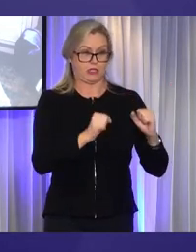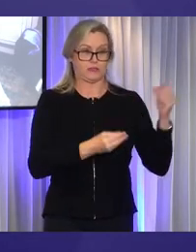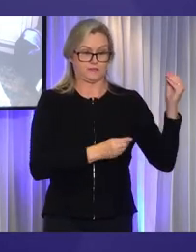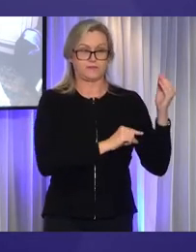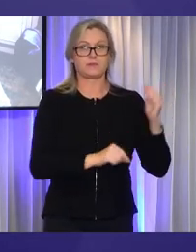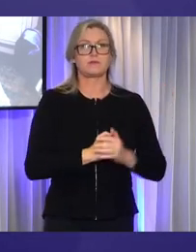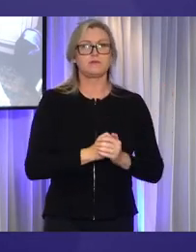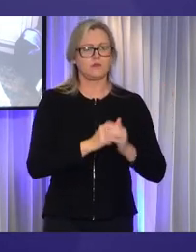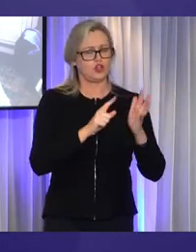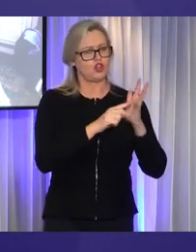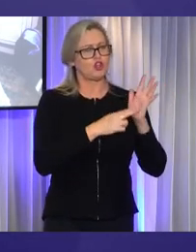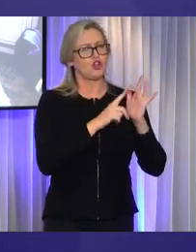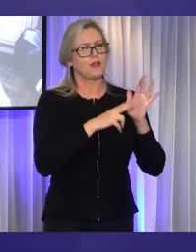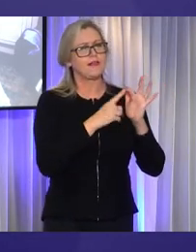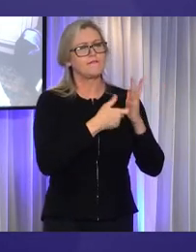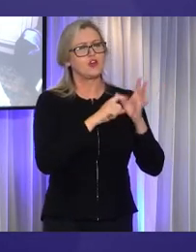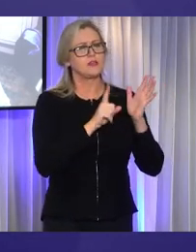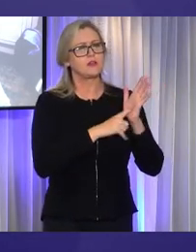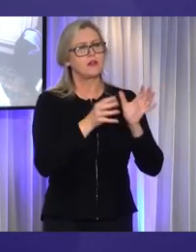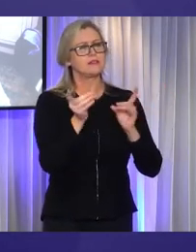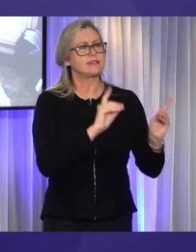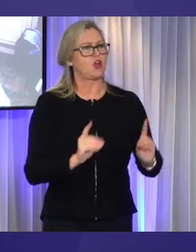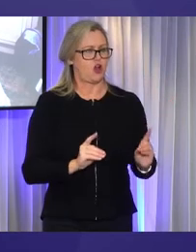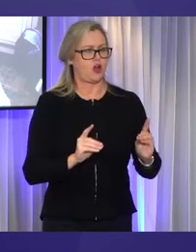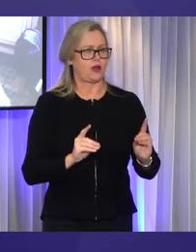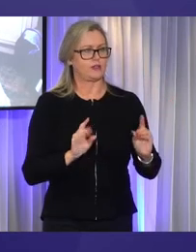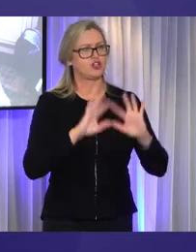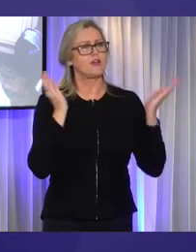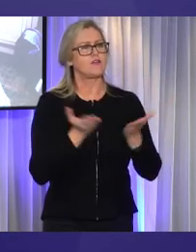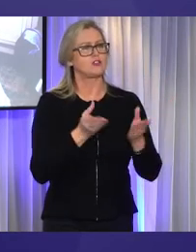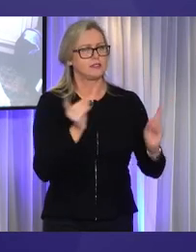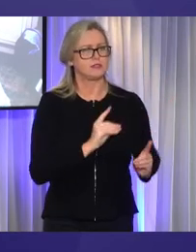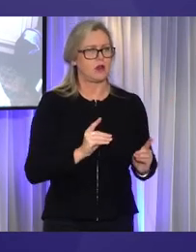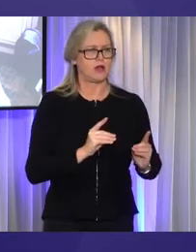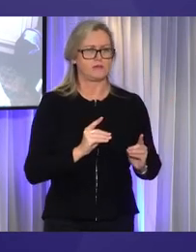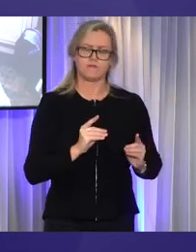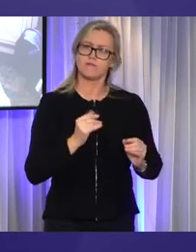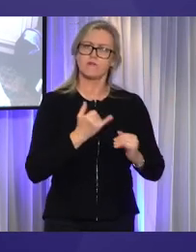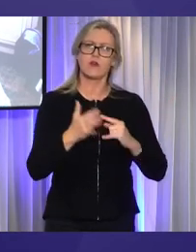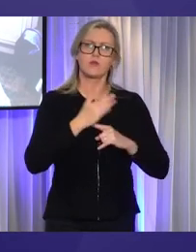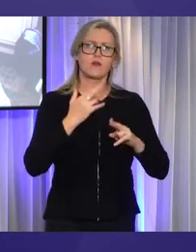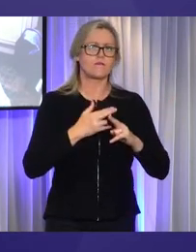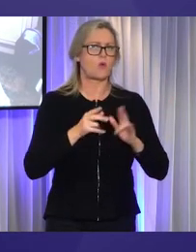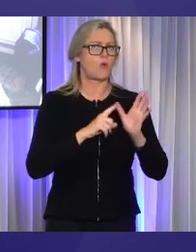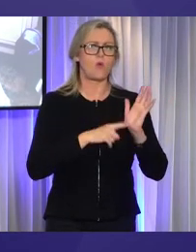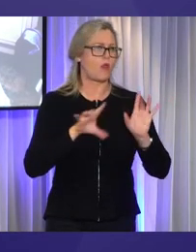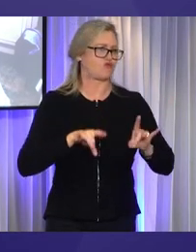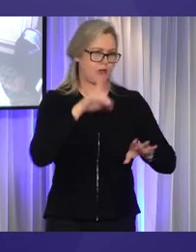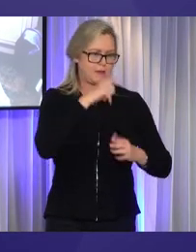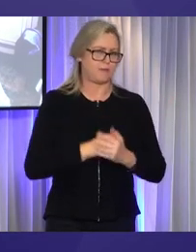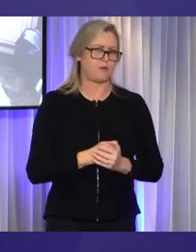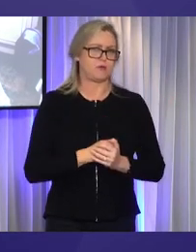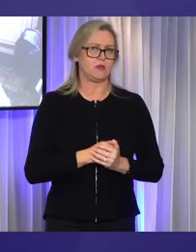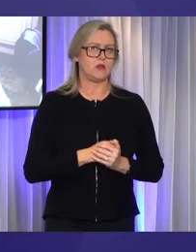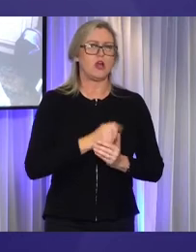Universal design is a human rights issue of concern to all Australians. Universal design does not